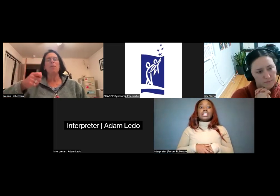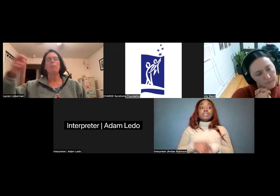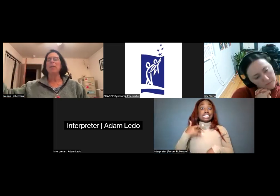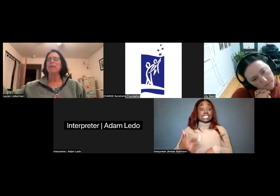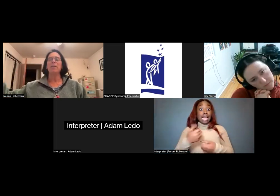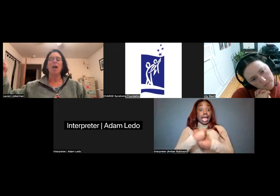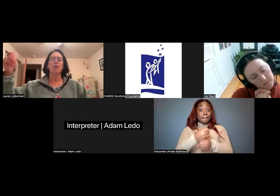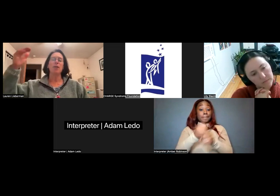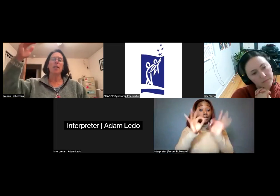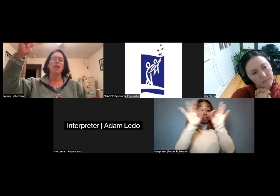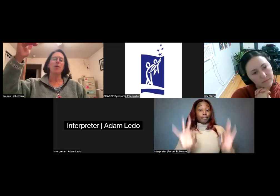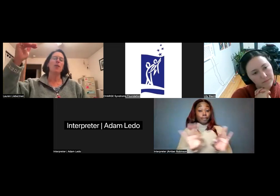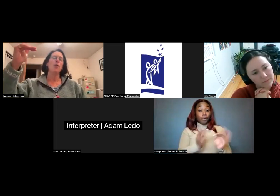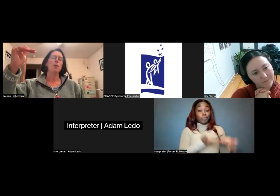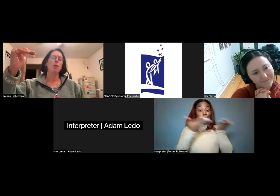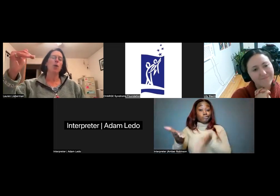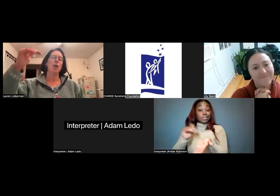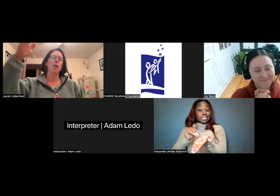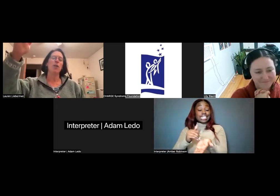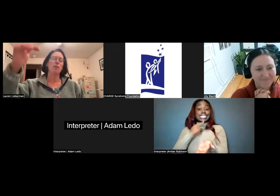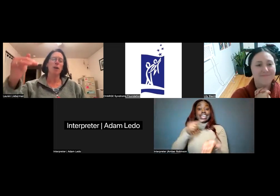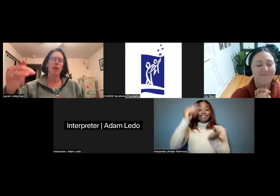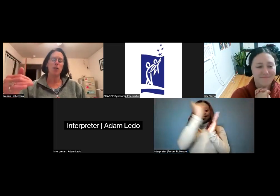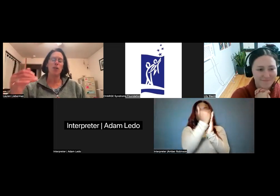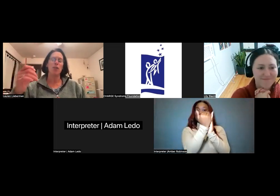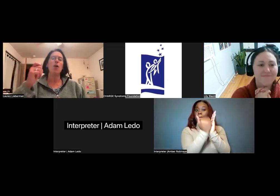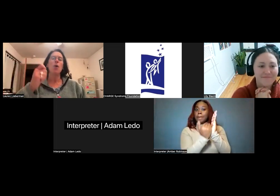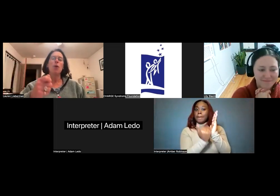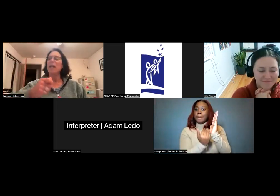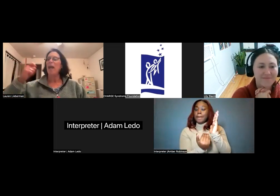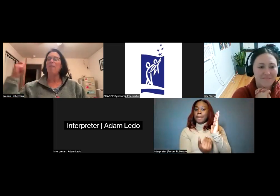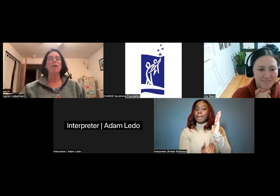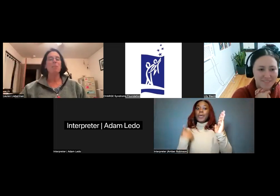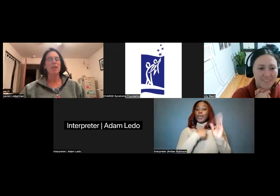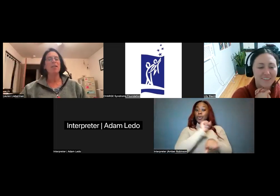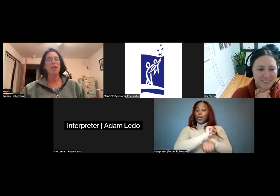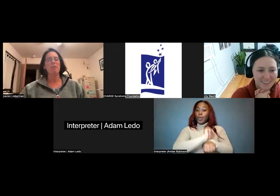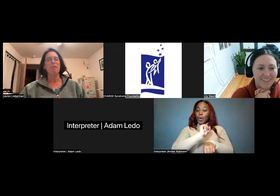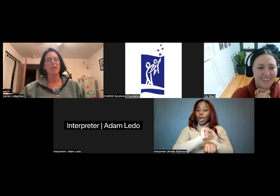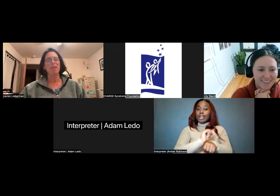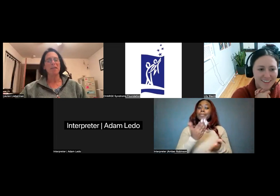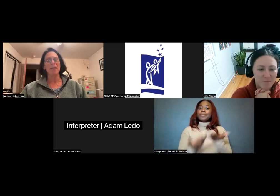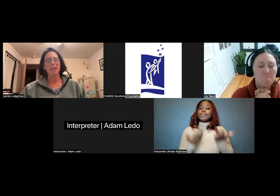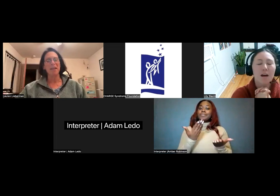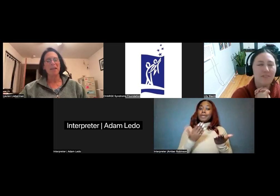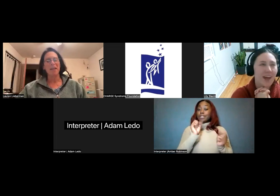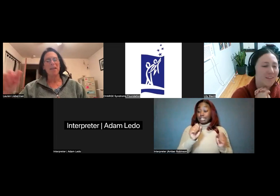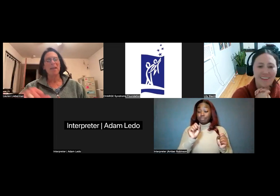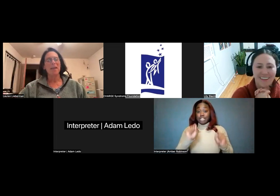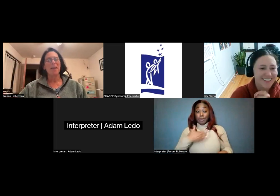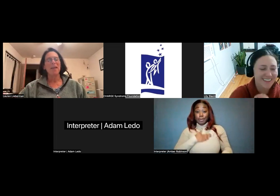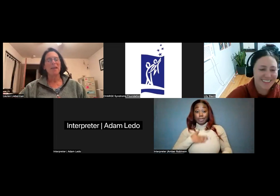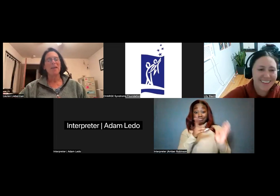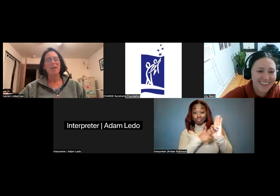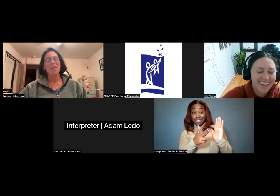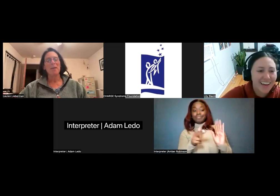form that you bring to the doctor to say, here's the unit we're working on. Here's the variations we're going to have. Please sign off on this. that's